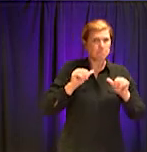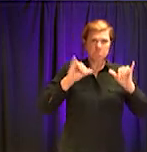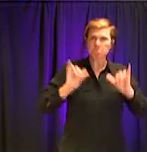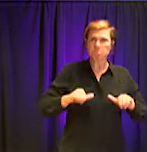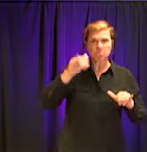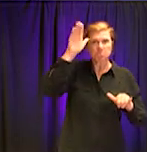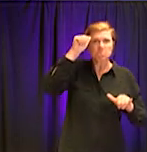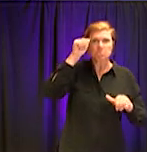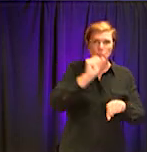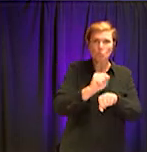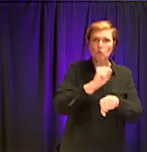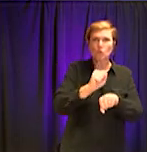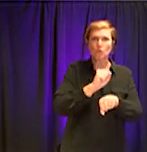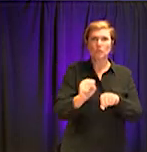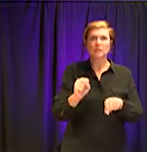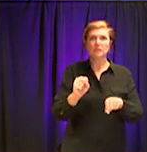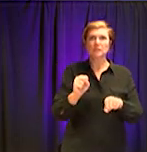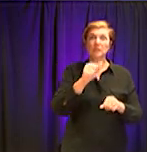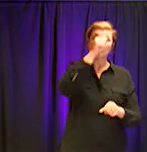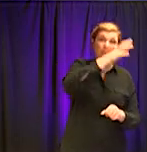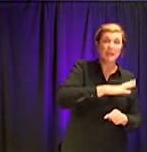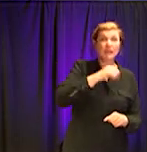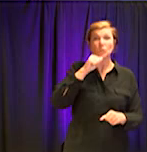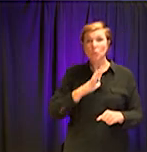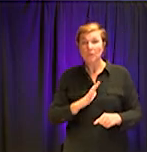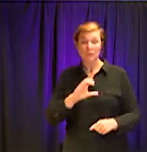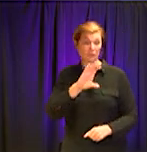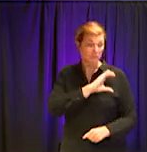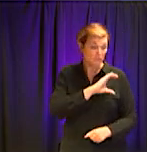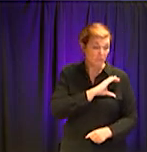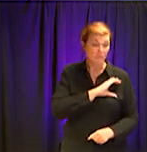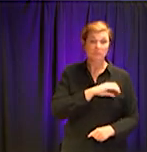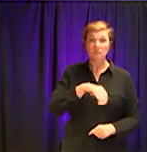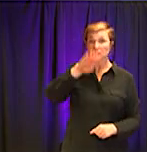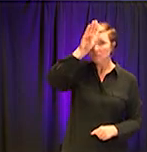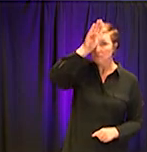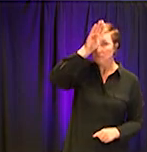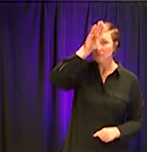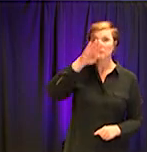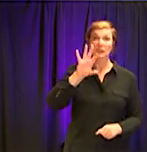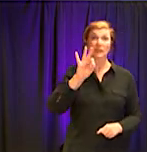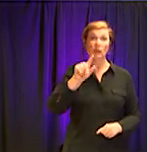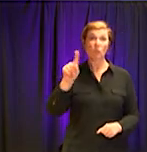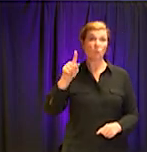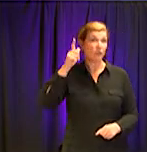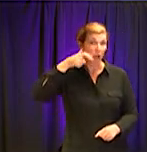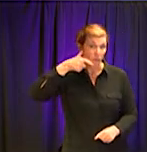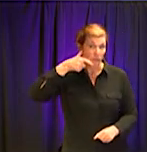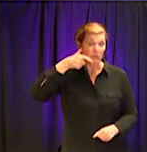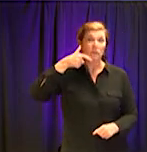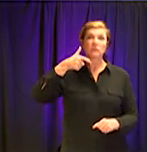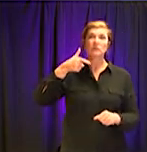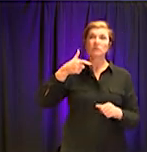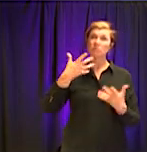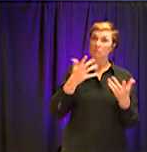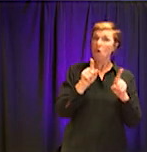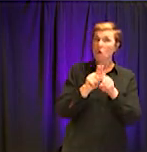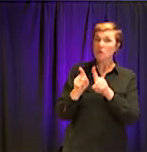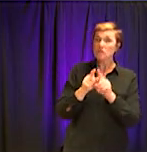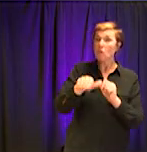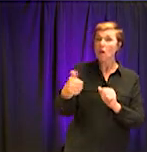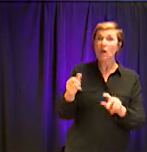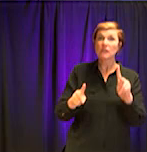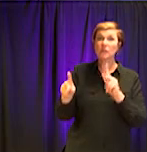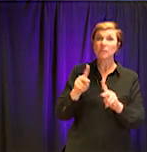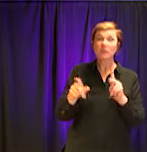the men and women in uniform and fire rescue and police. They're 911 operators. But there are also men and women who work behind